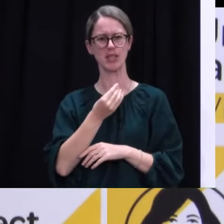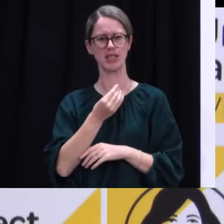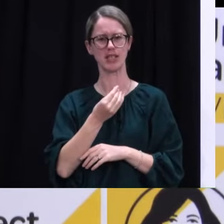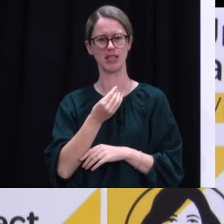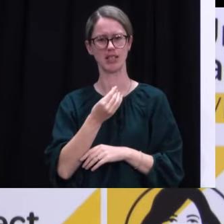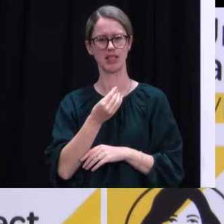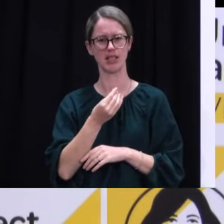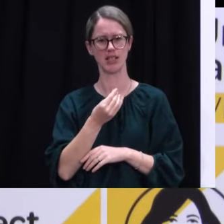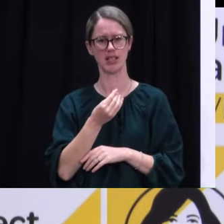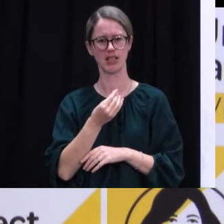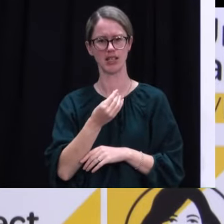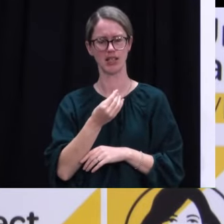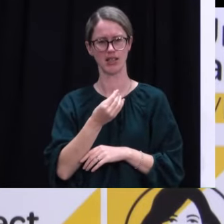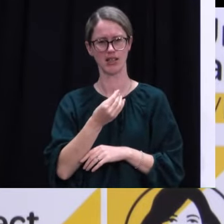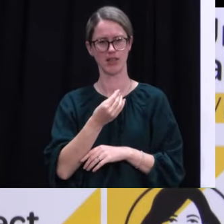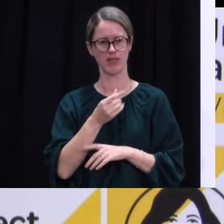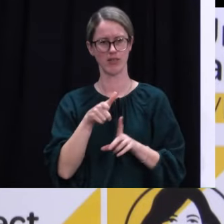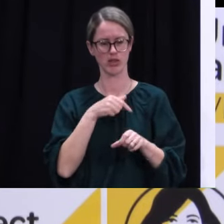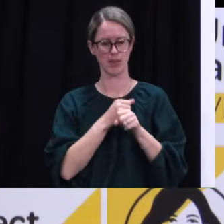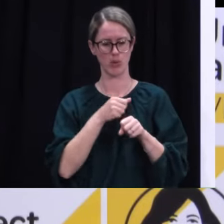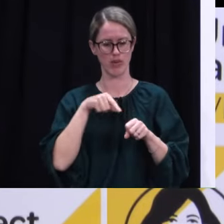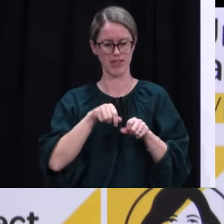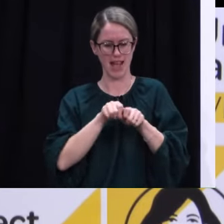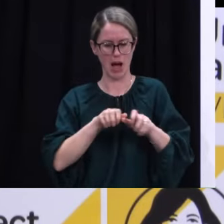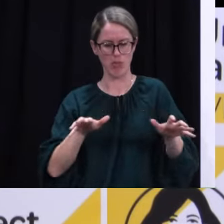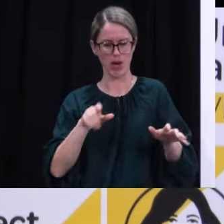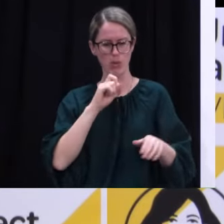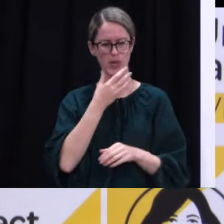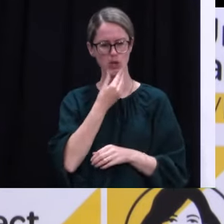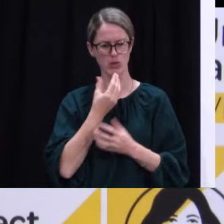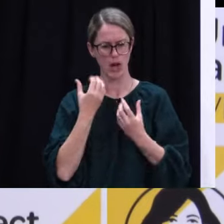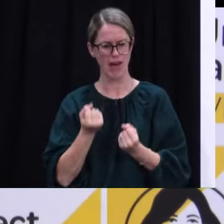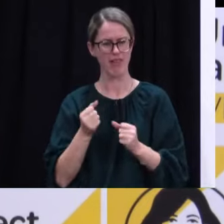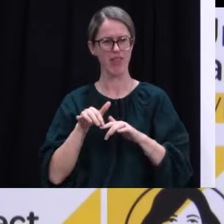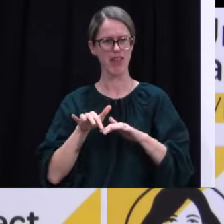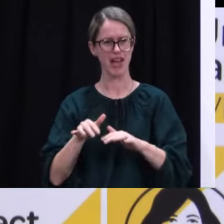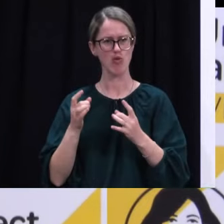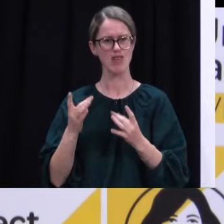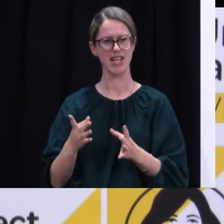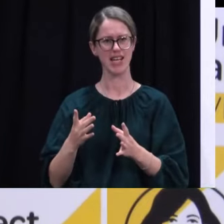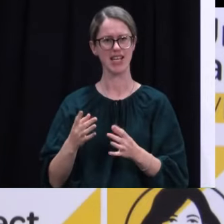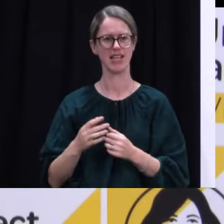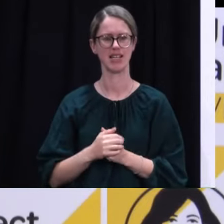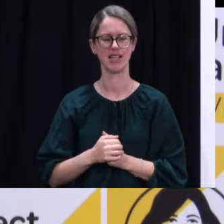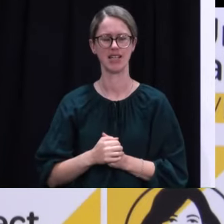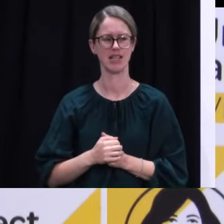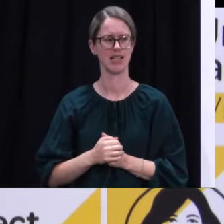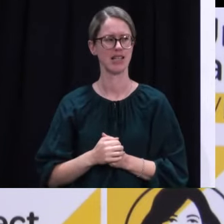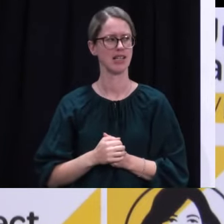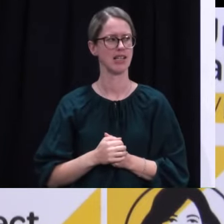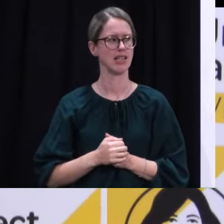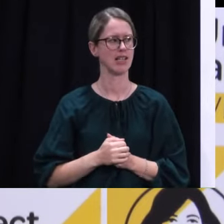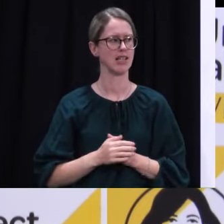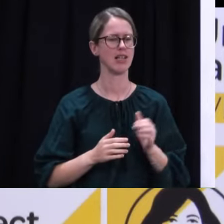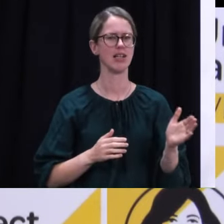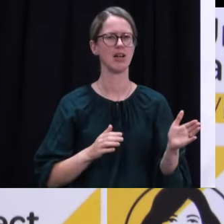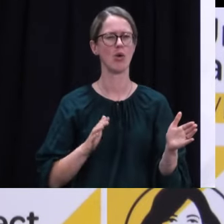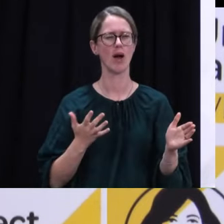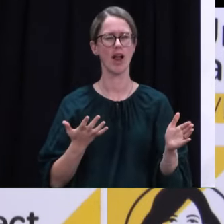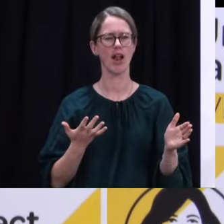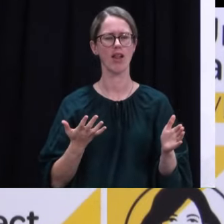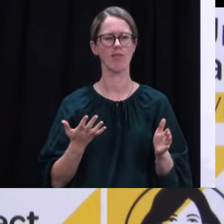outbreaks more widespread in the community? Wouldn't it have been better to have it ready to go? Well, it's not